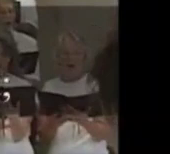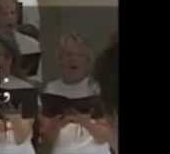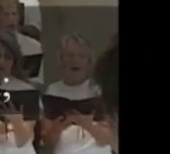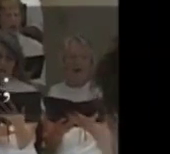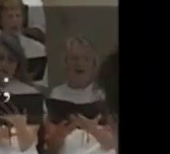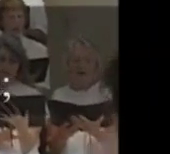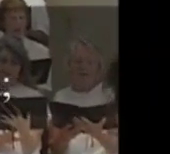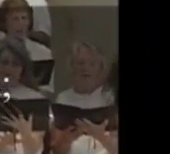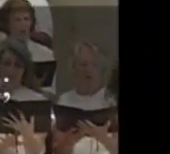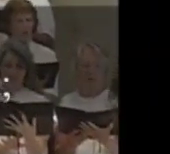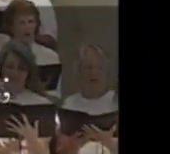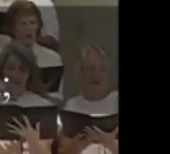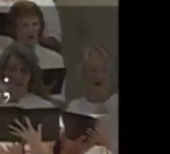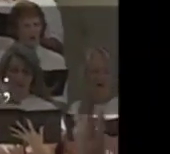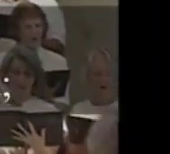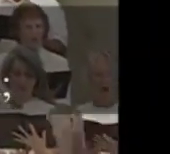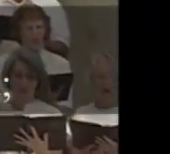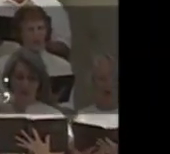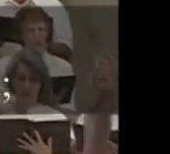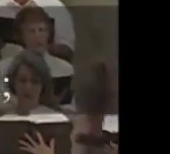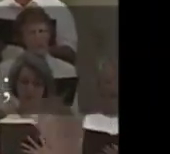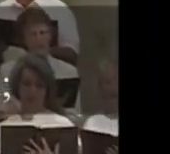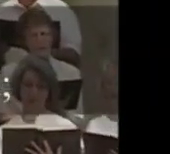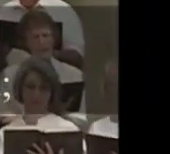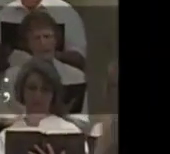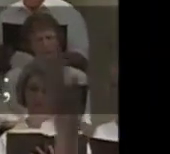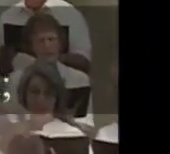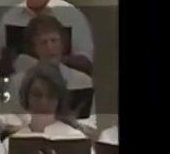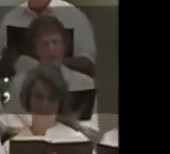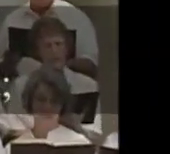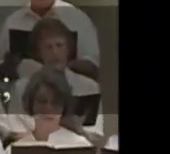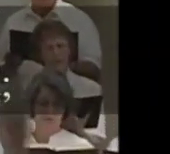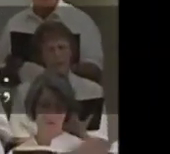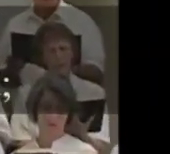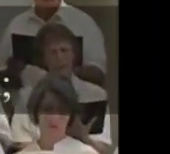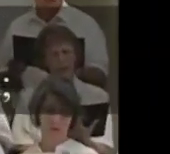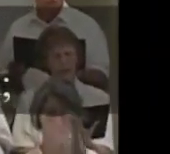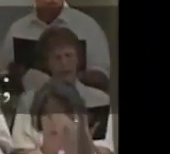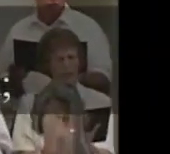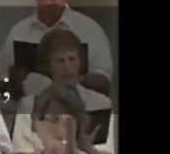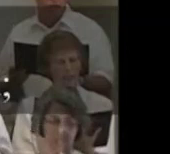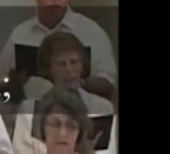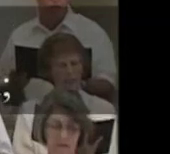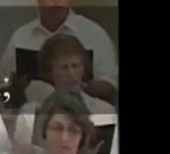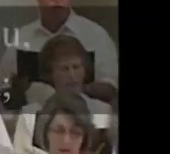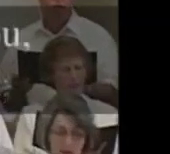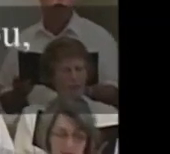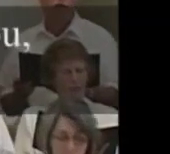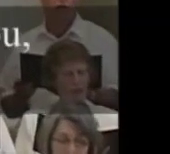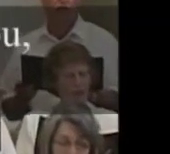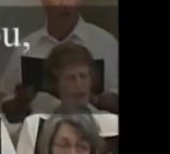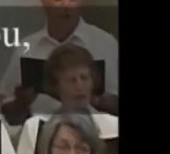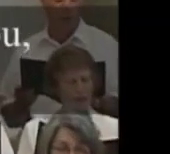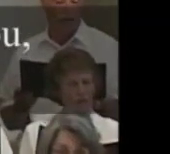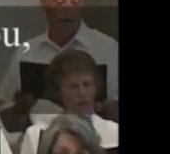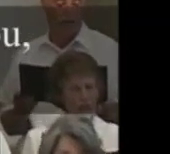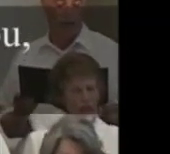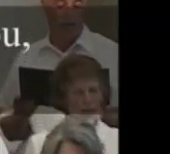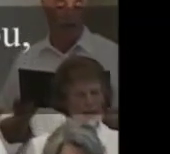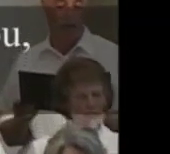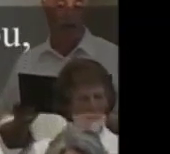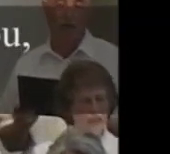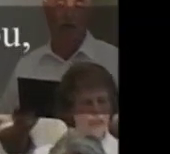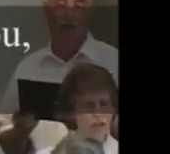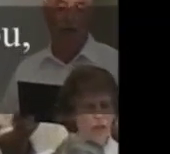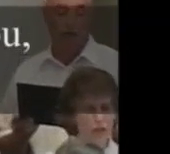I am your God and will still give you aid. I'll